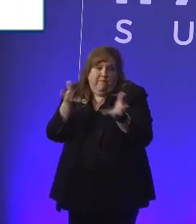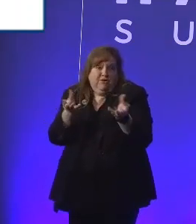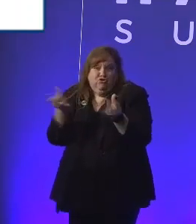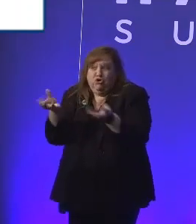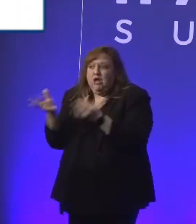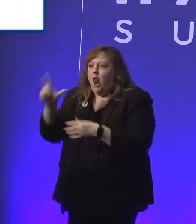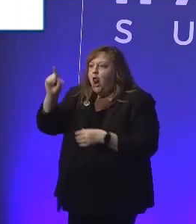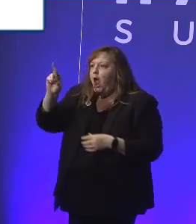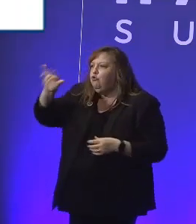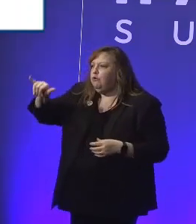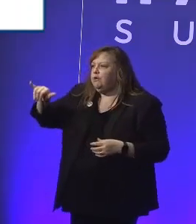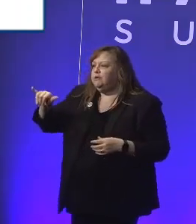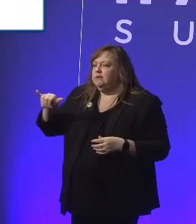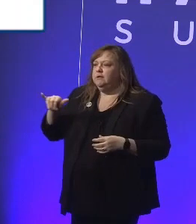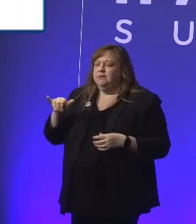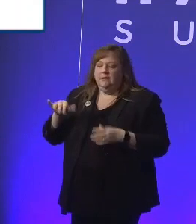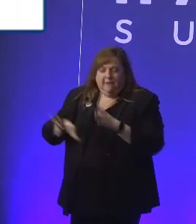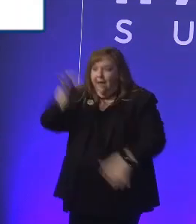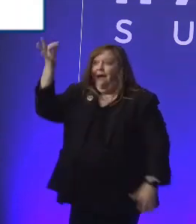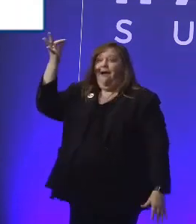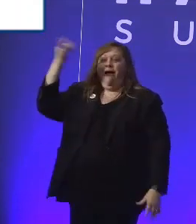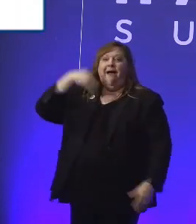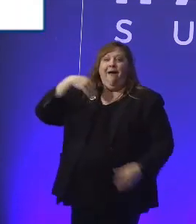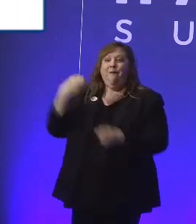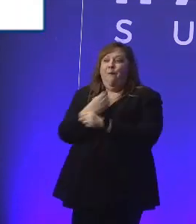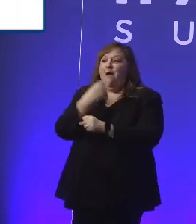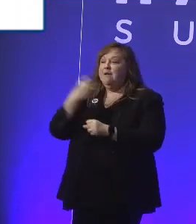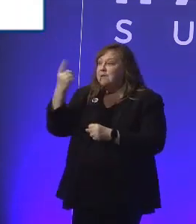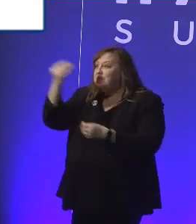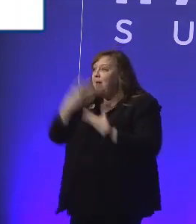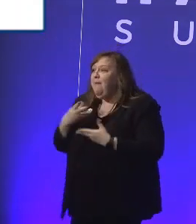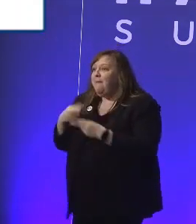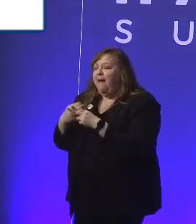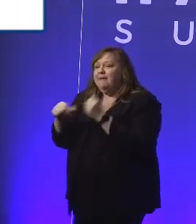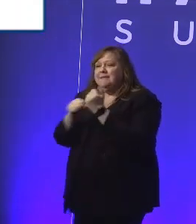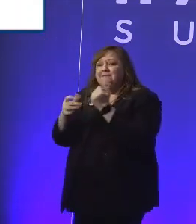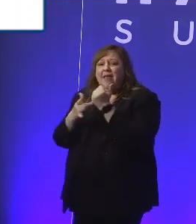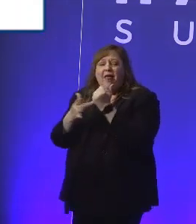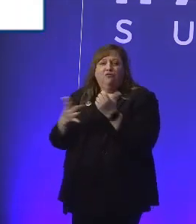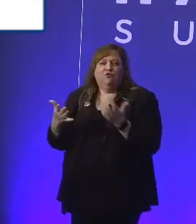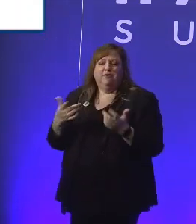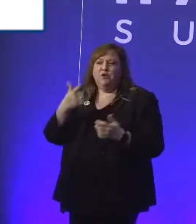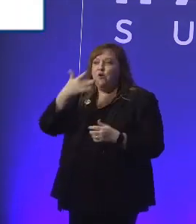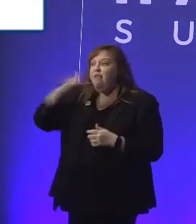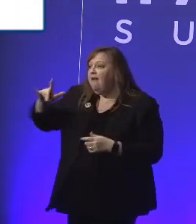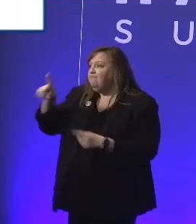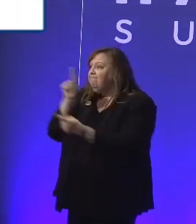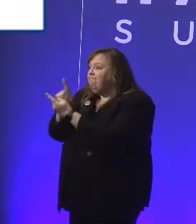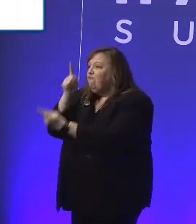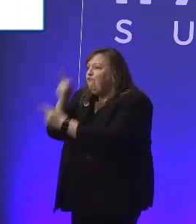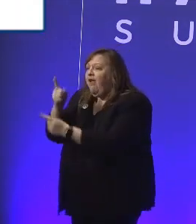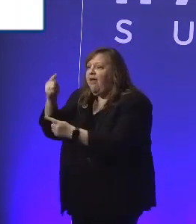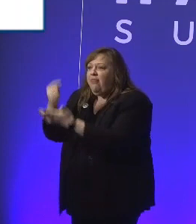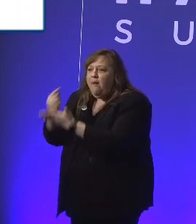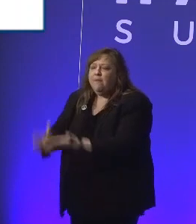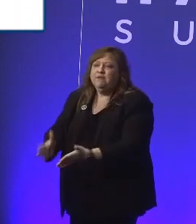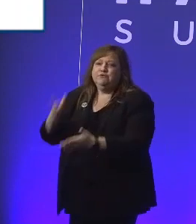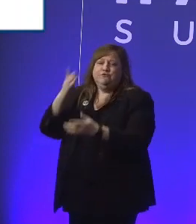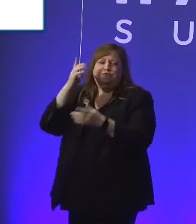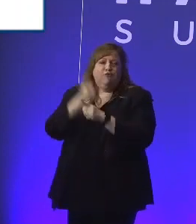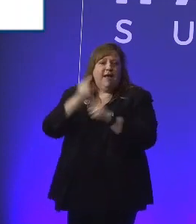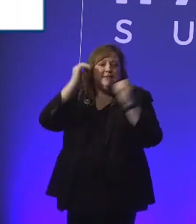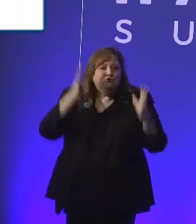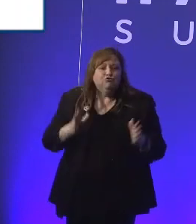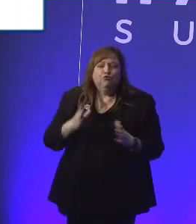lucky if you find somebody who will tell you about assistive technology. You're lucky if you meet the right therapist, the right teacher, the right